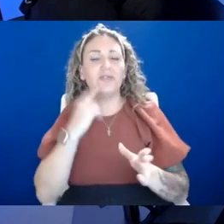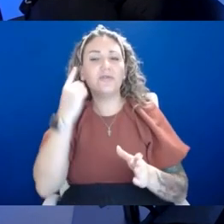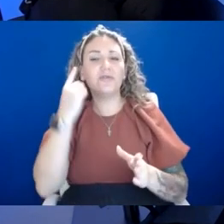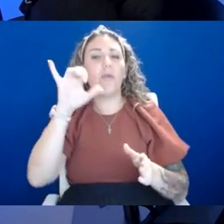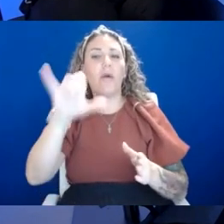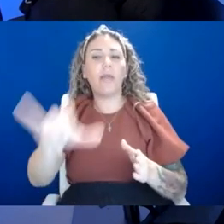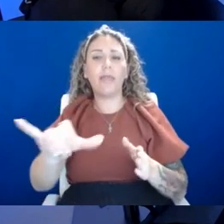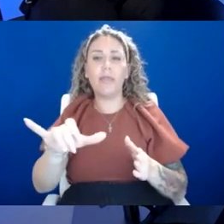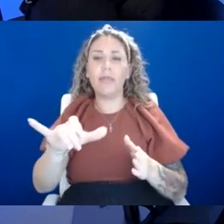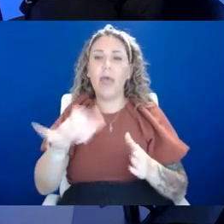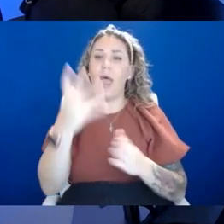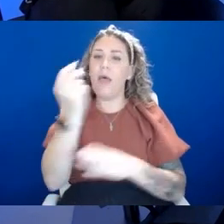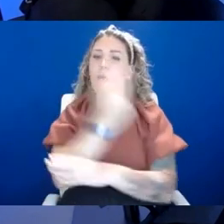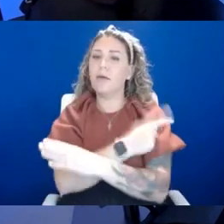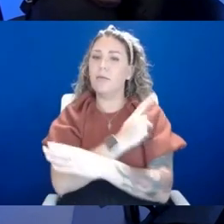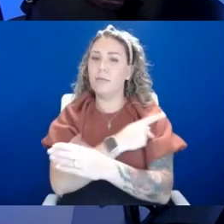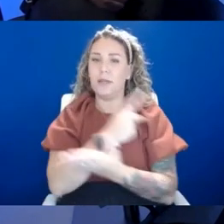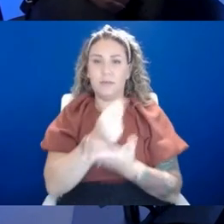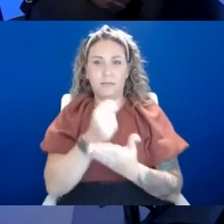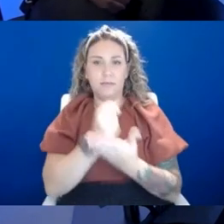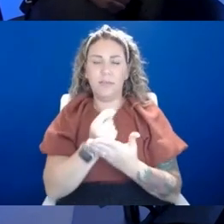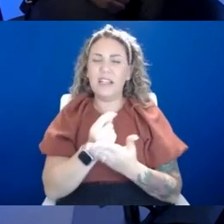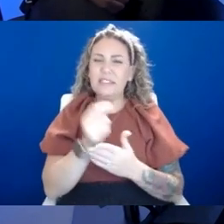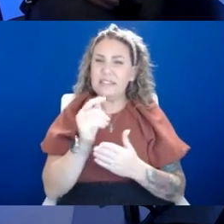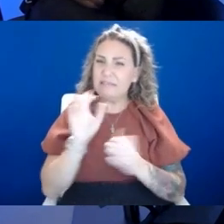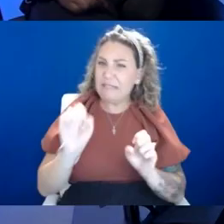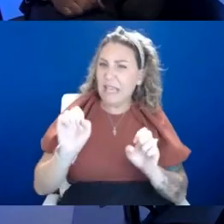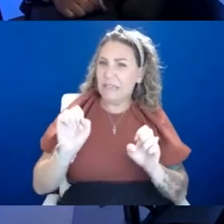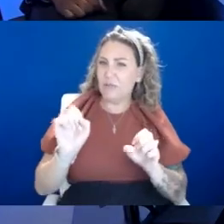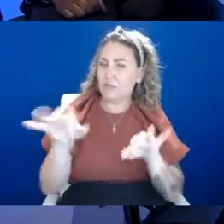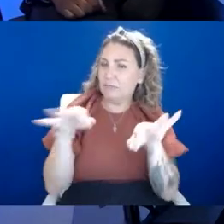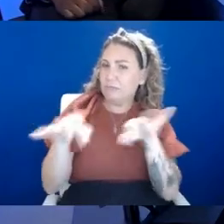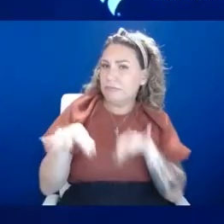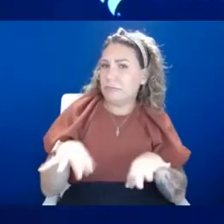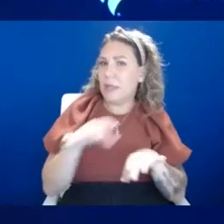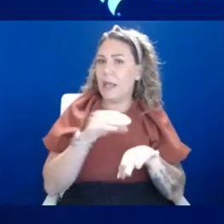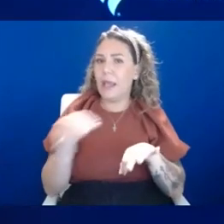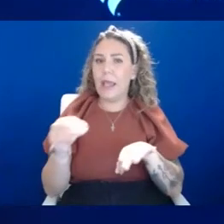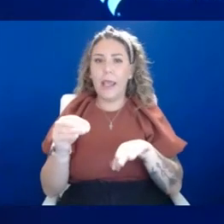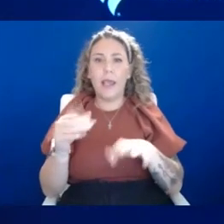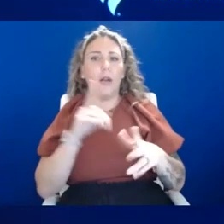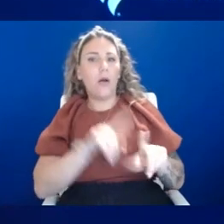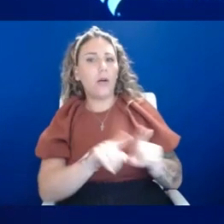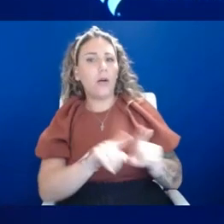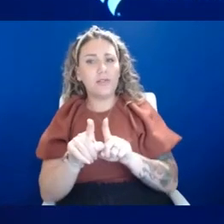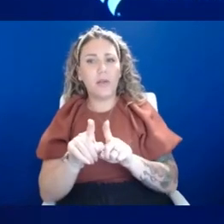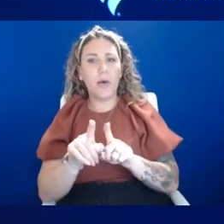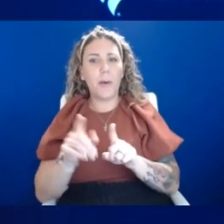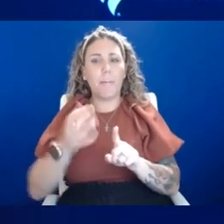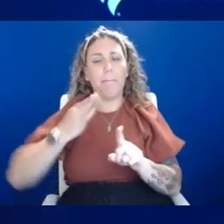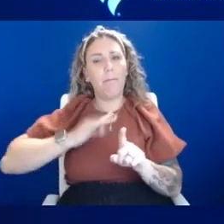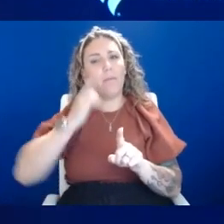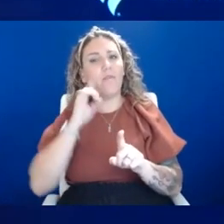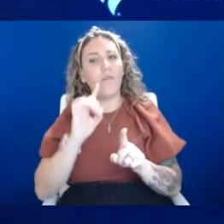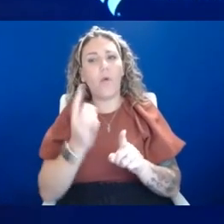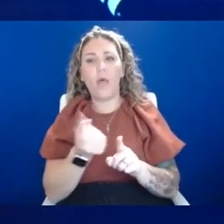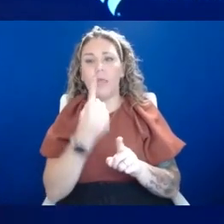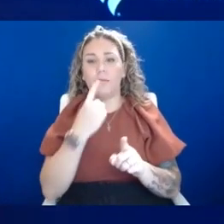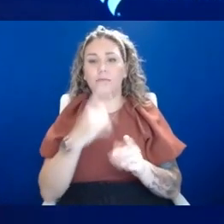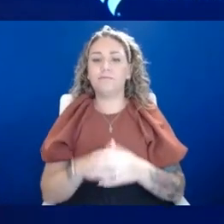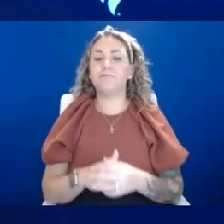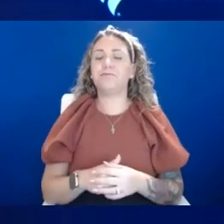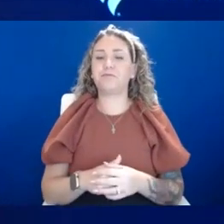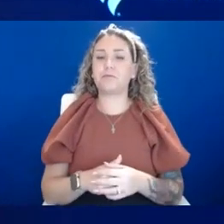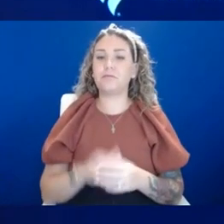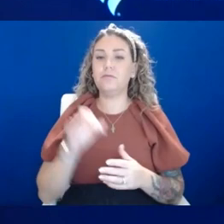can get it. And, and what do we know about the benefits of the pill? So, um, with the, as ketamine or as bravado is the brand